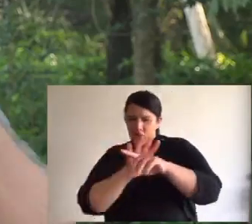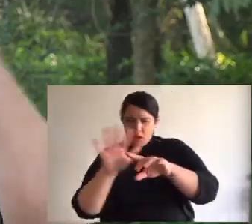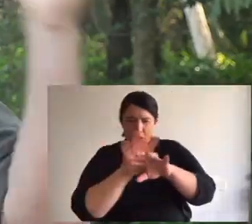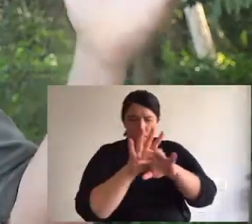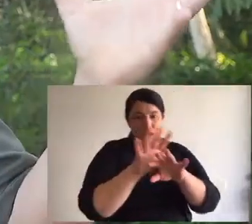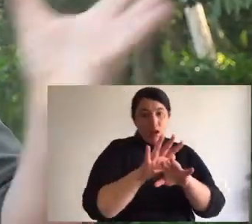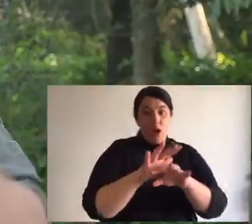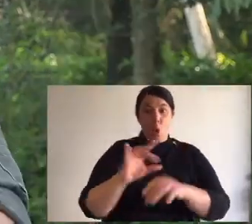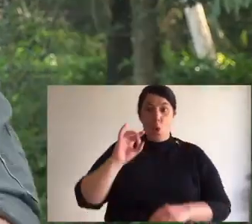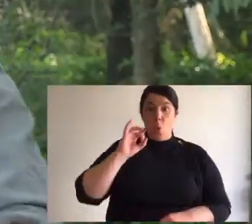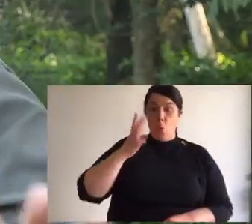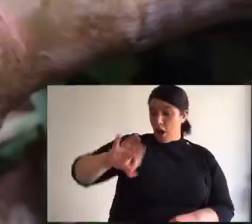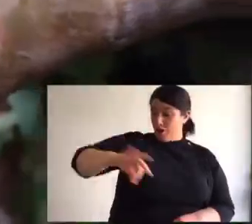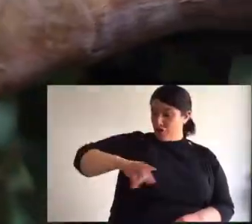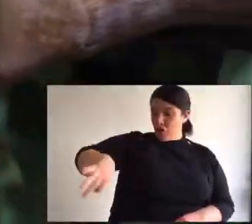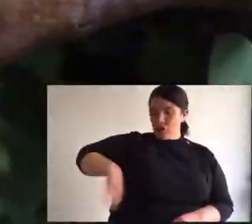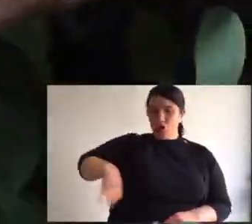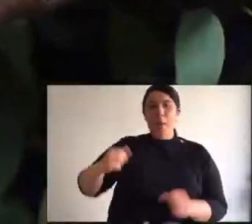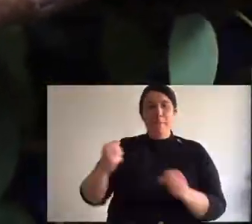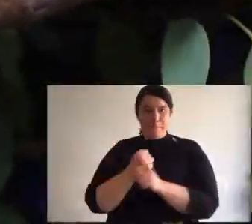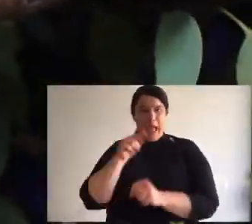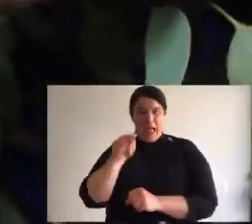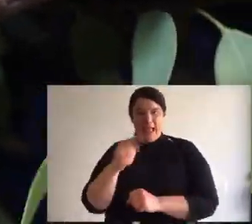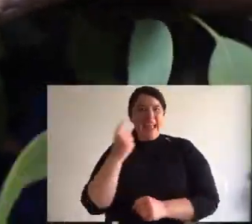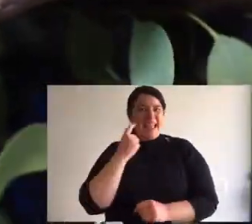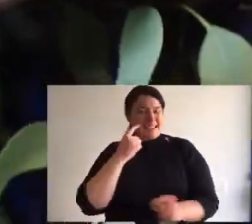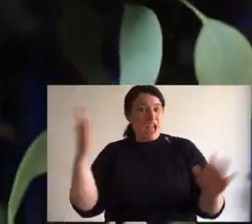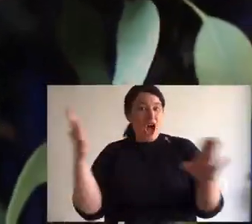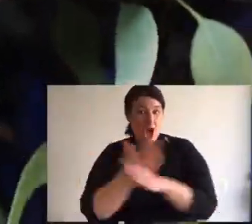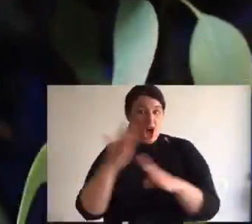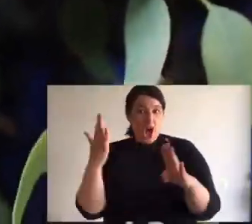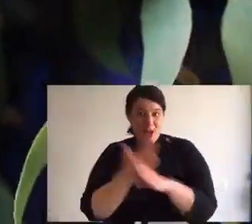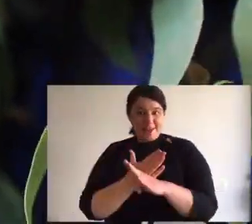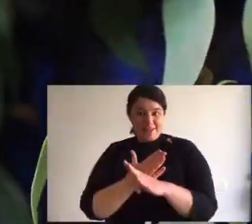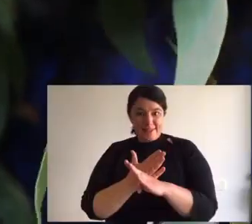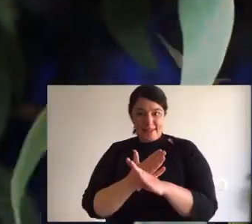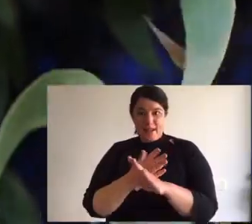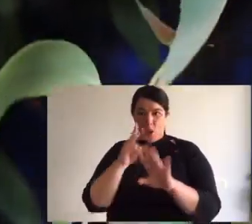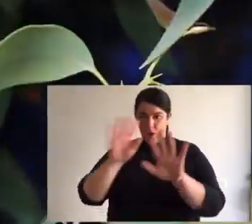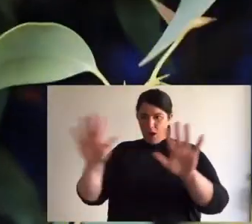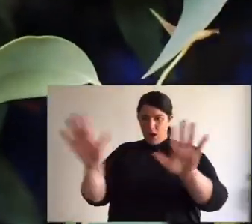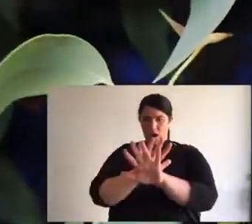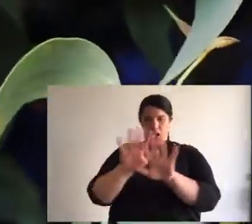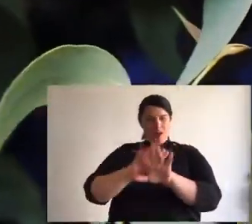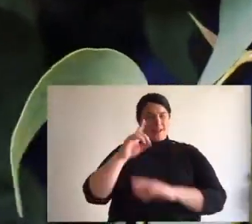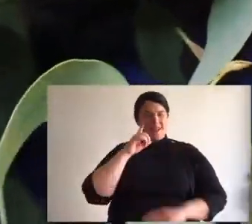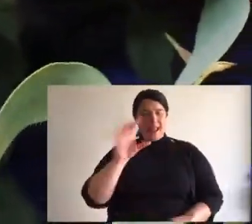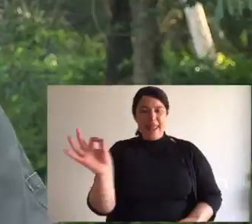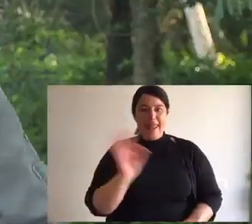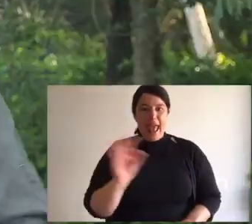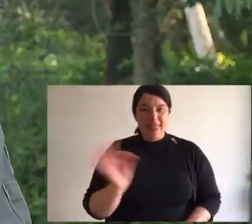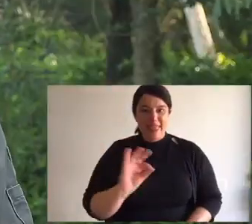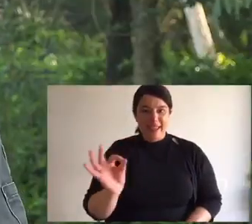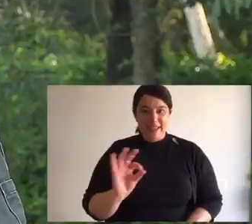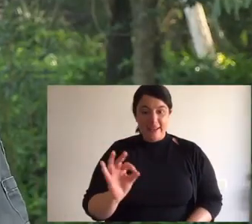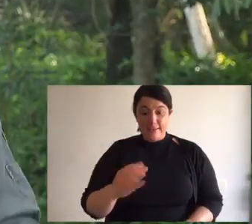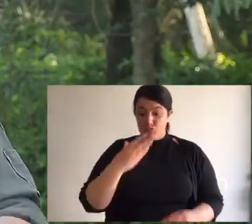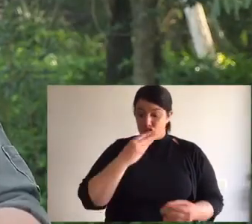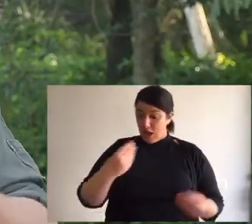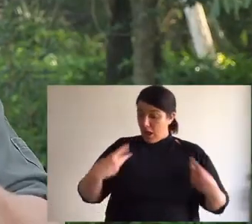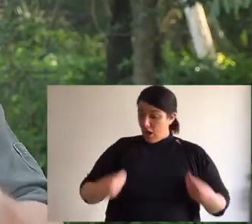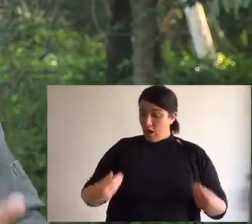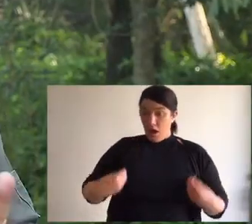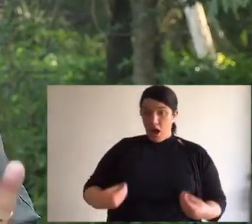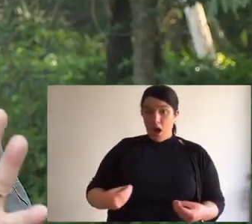and there's moonlight and there's shadows, those white dots really blend it into the background. And they become a part of the background.